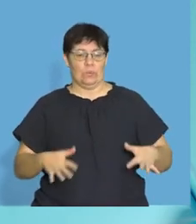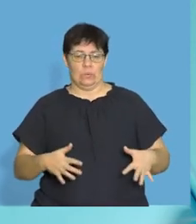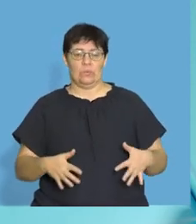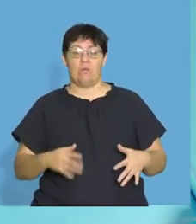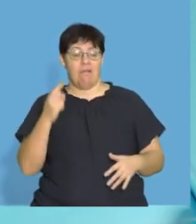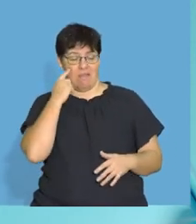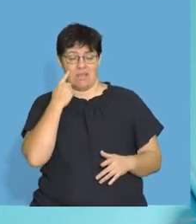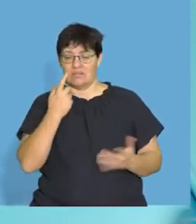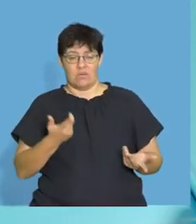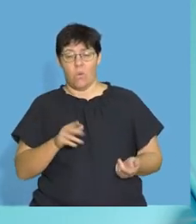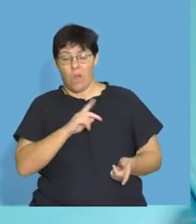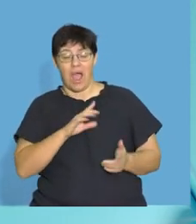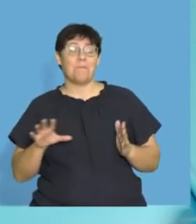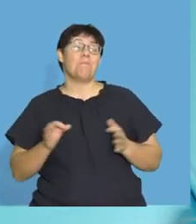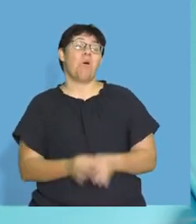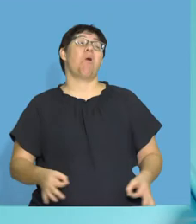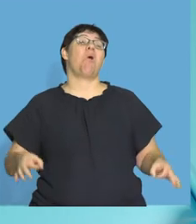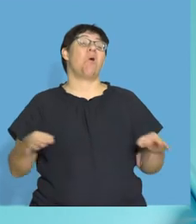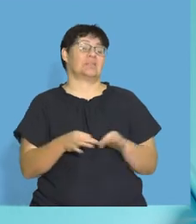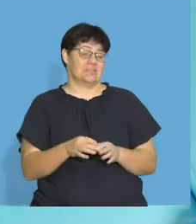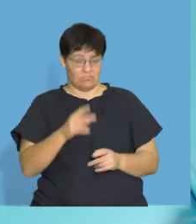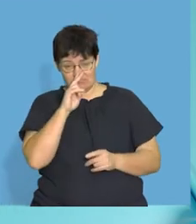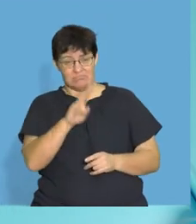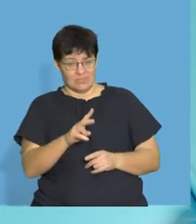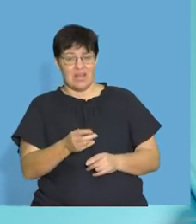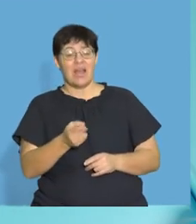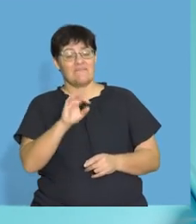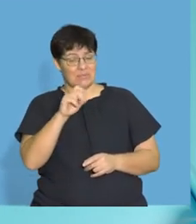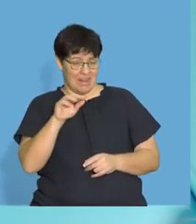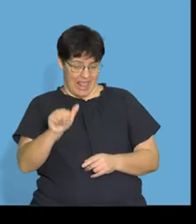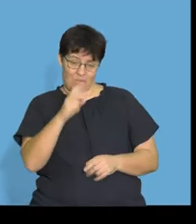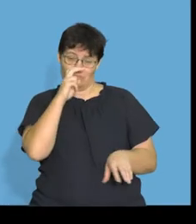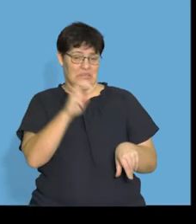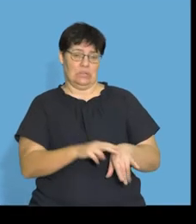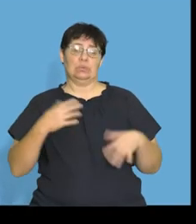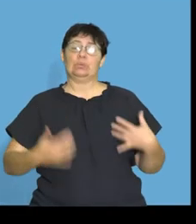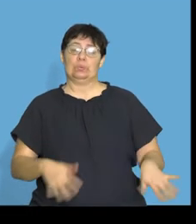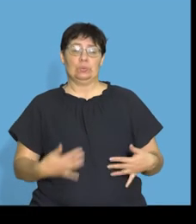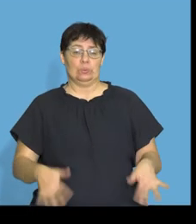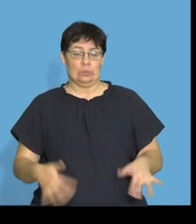all right, for your eyes. Your eyes are really, really important. And you need to get that vitamin A.